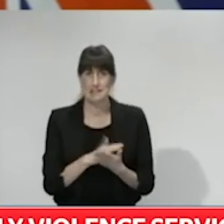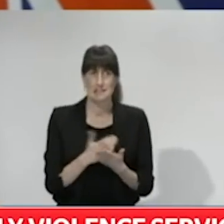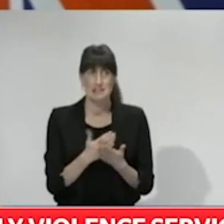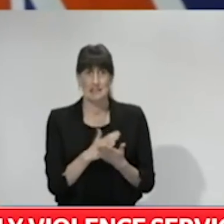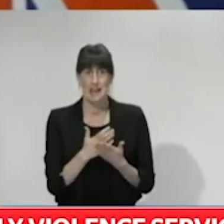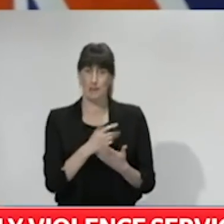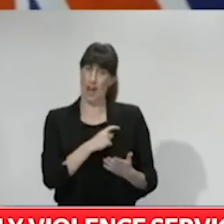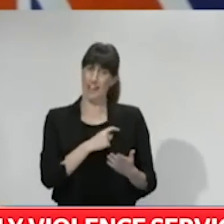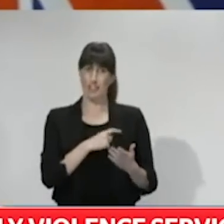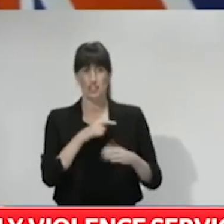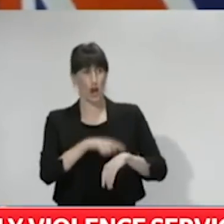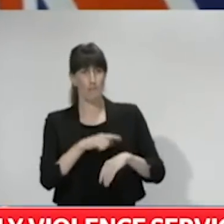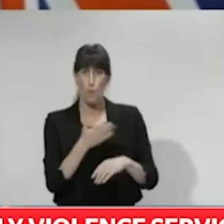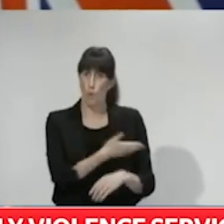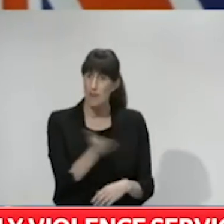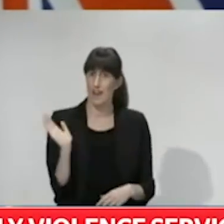way we delivered services.